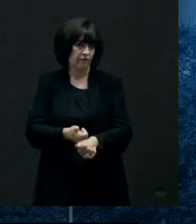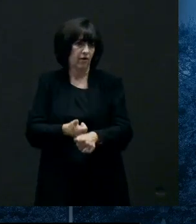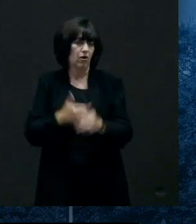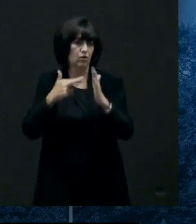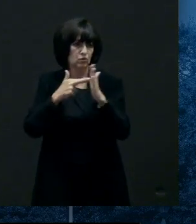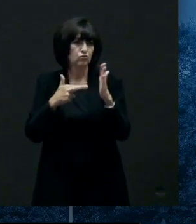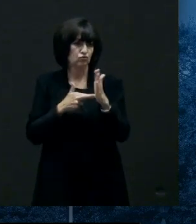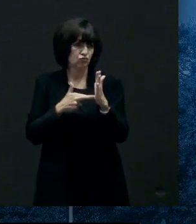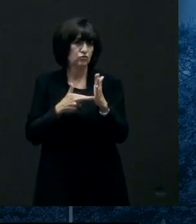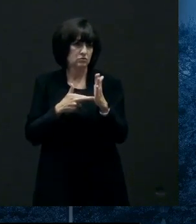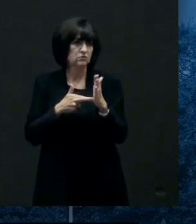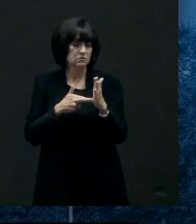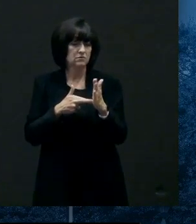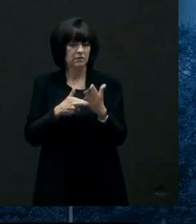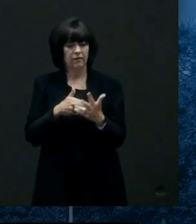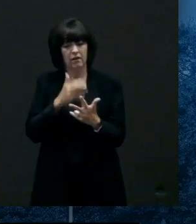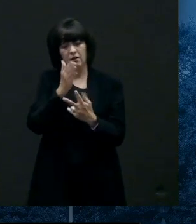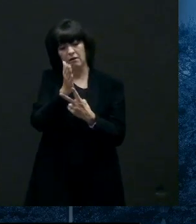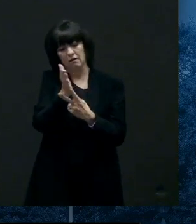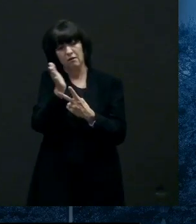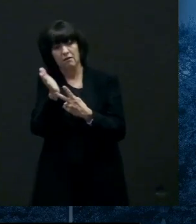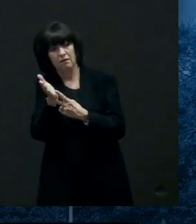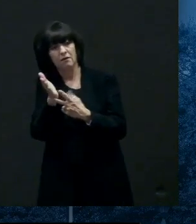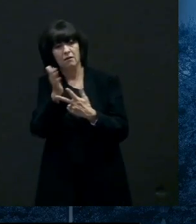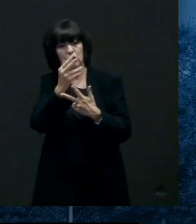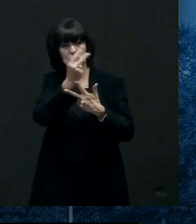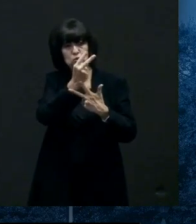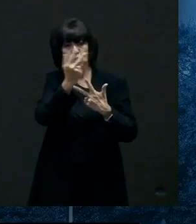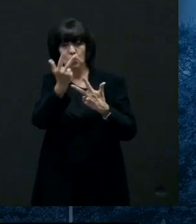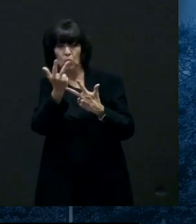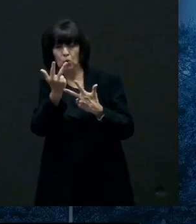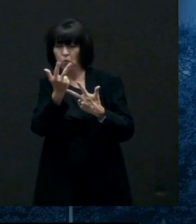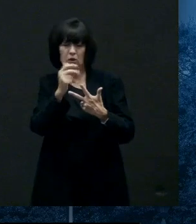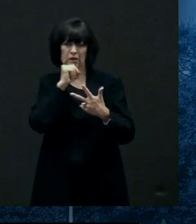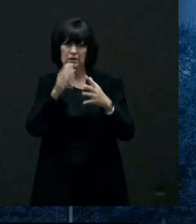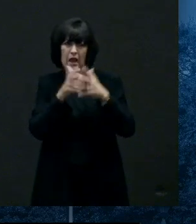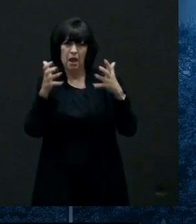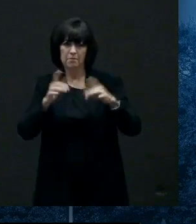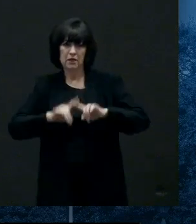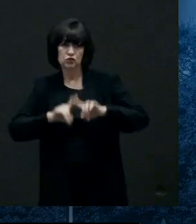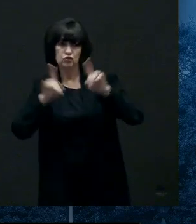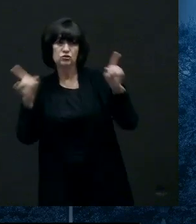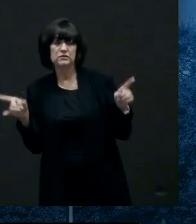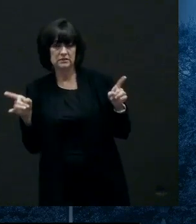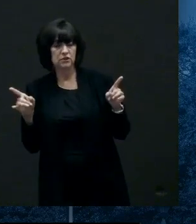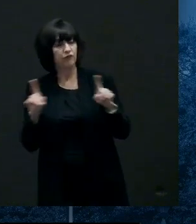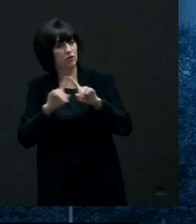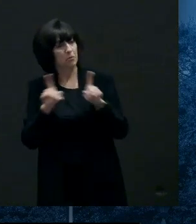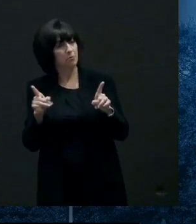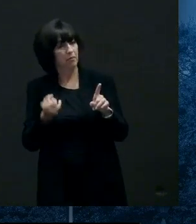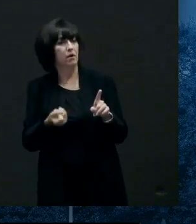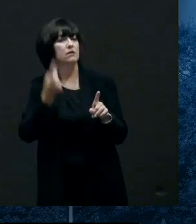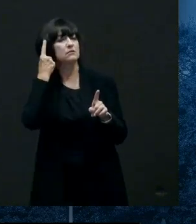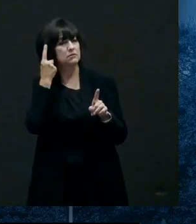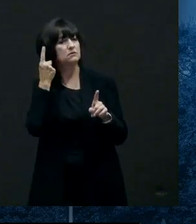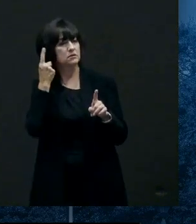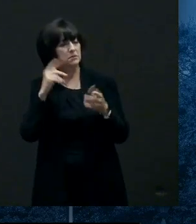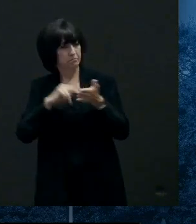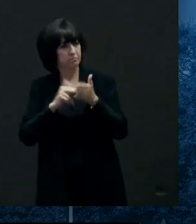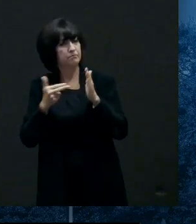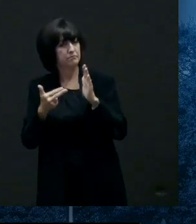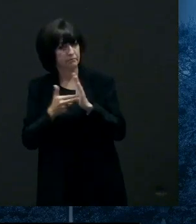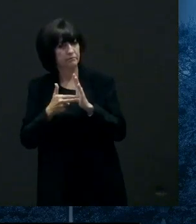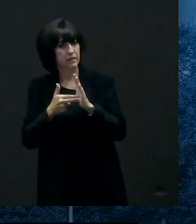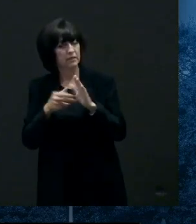if we went to so-called phase three any changes but it would send a signal to folks